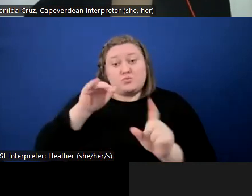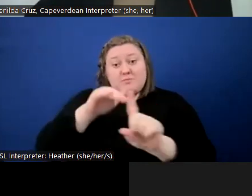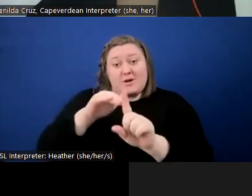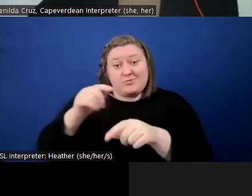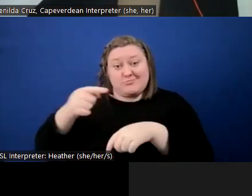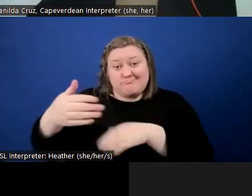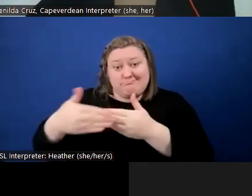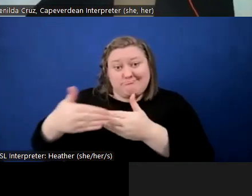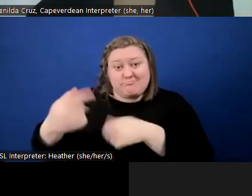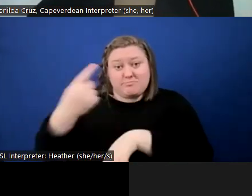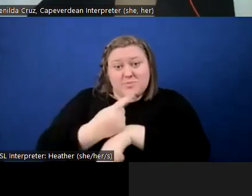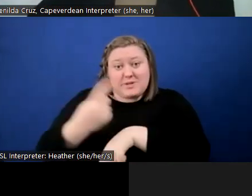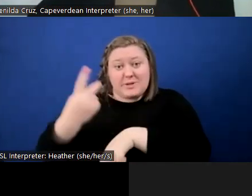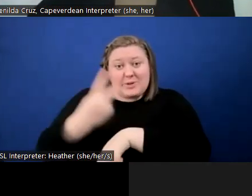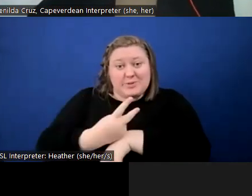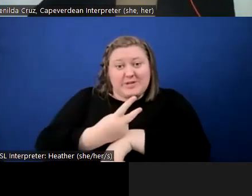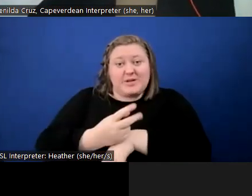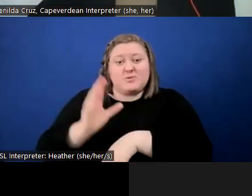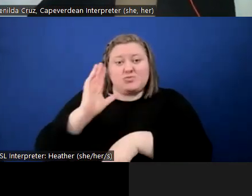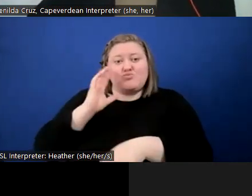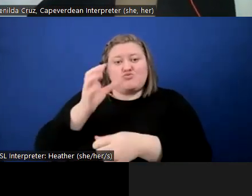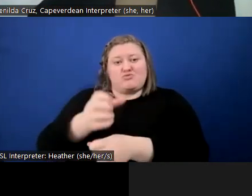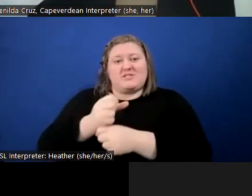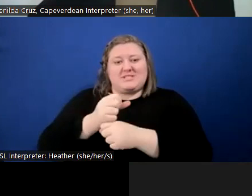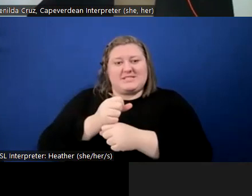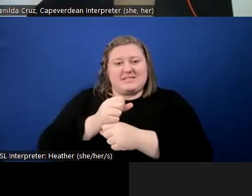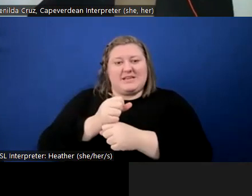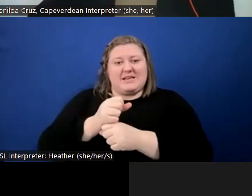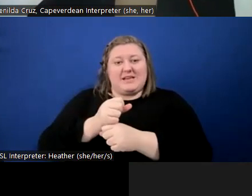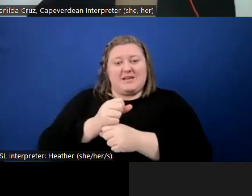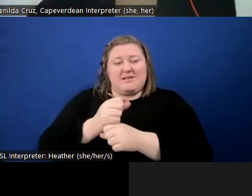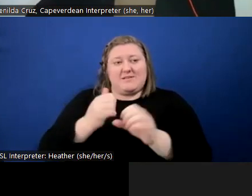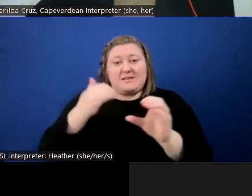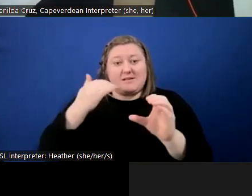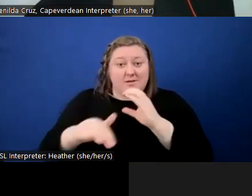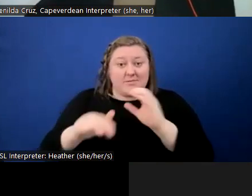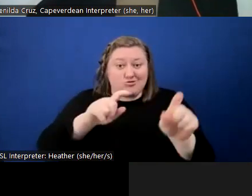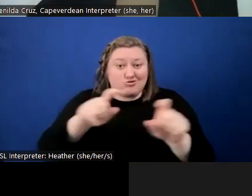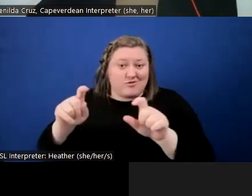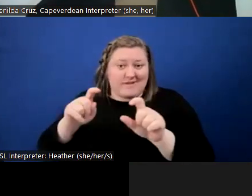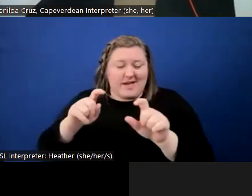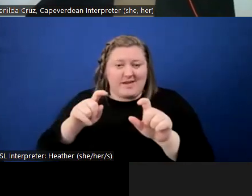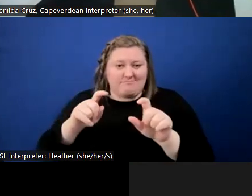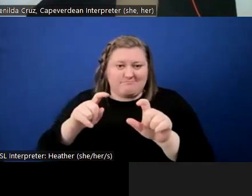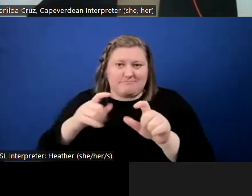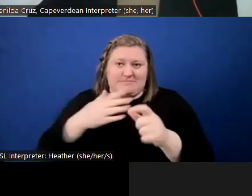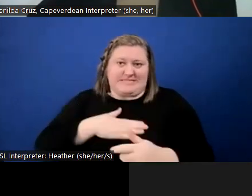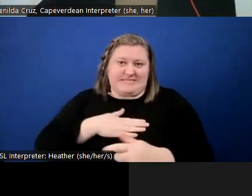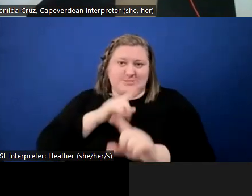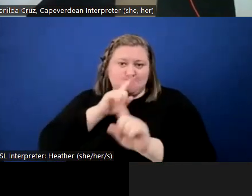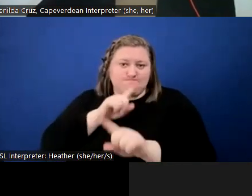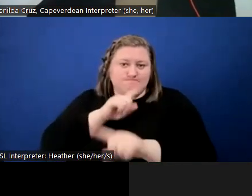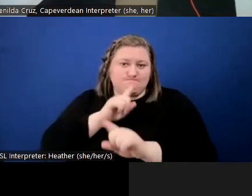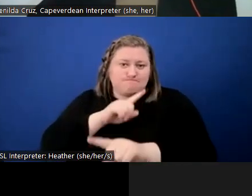mentioned in my introduction, you will receive a follow-up email survey questionnaire. We would greatly appreciate it if you could,